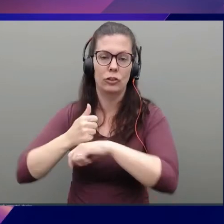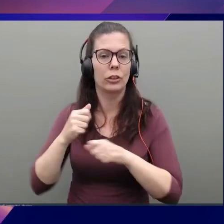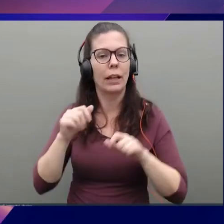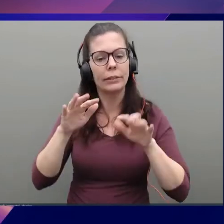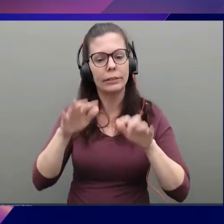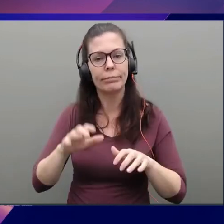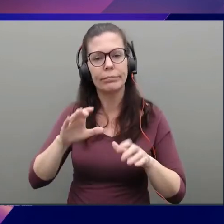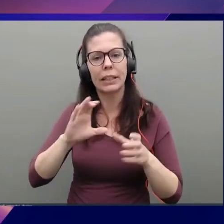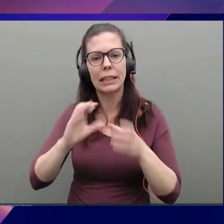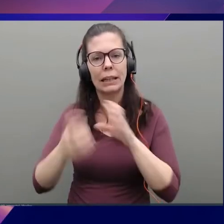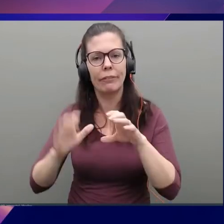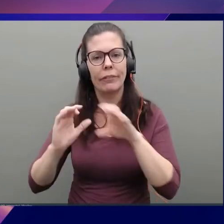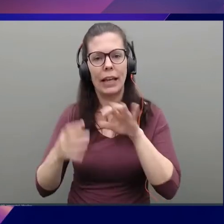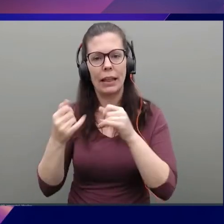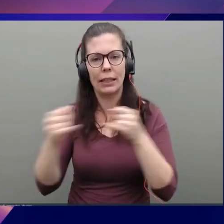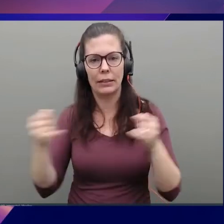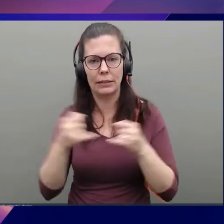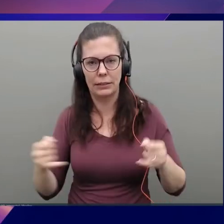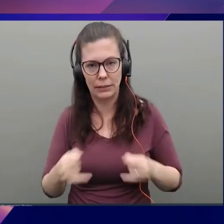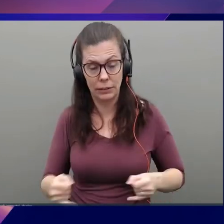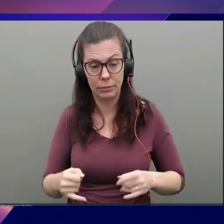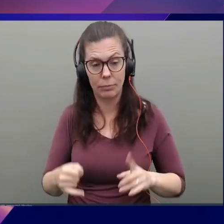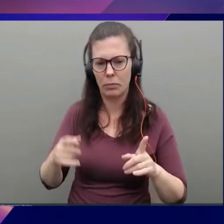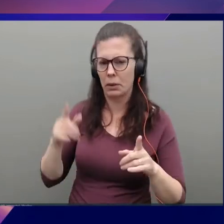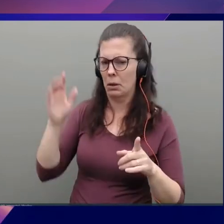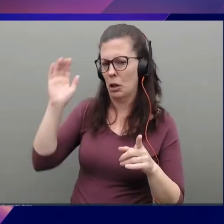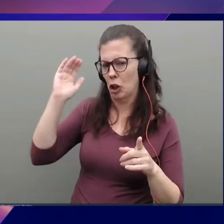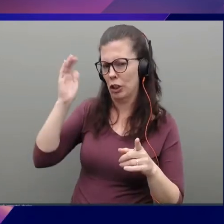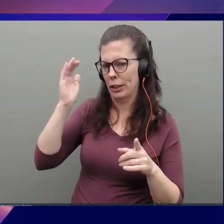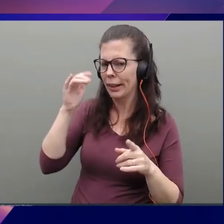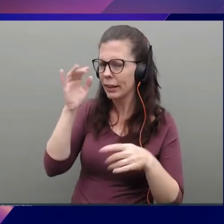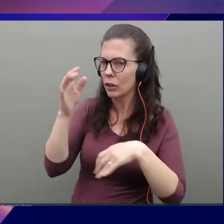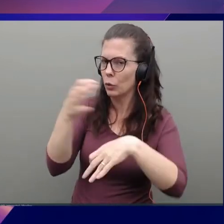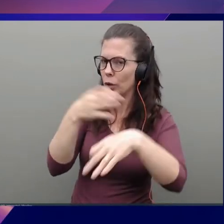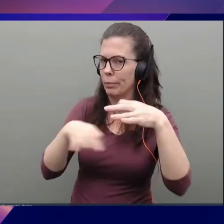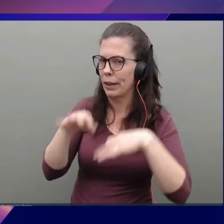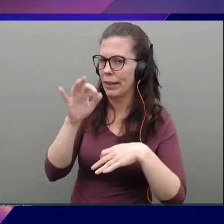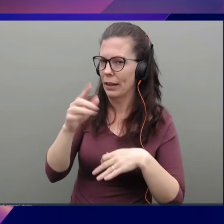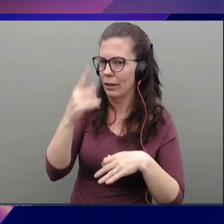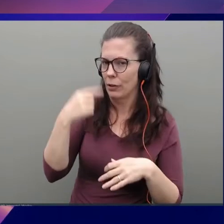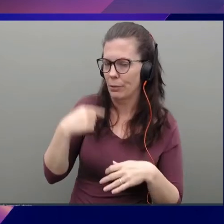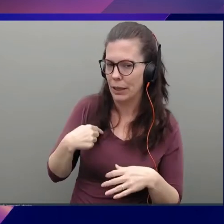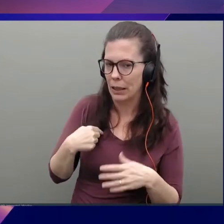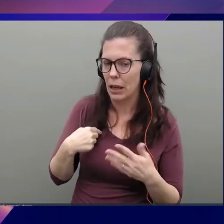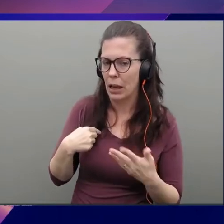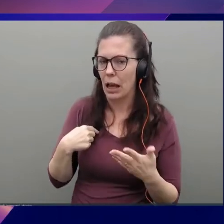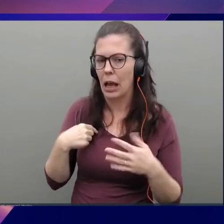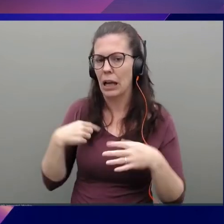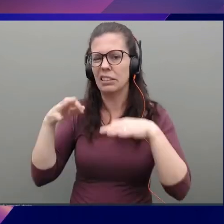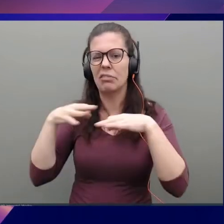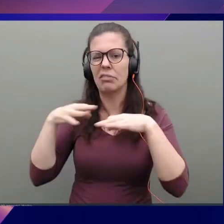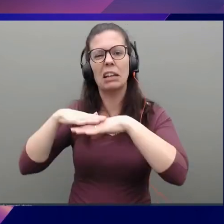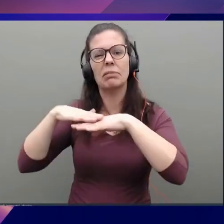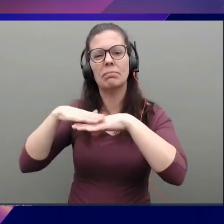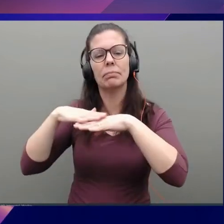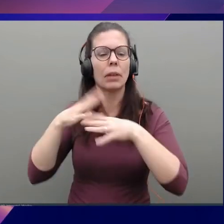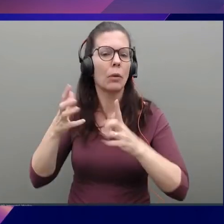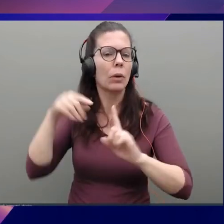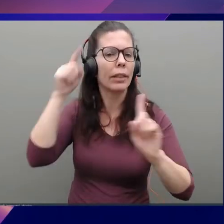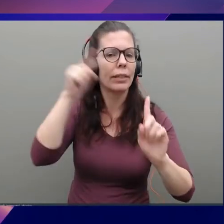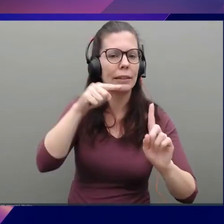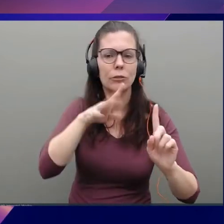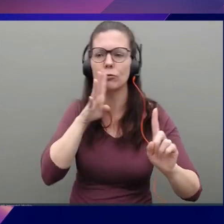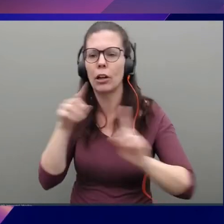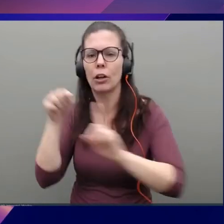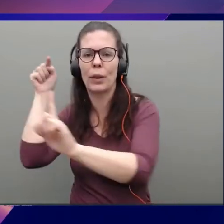right? Right. And it looks like this is replacing all of that for me. I just define a high level. I want this thing to talk to that thing